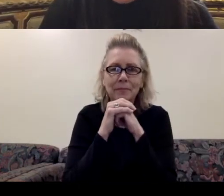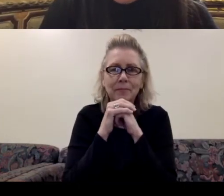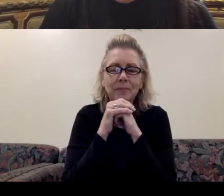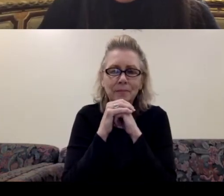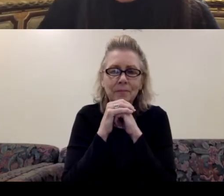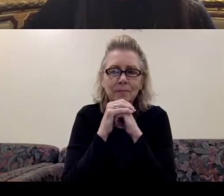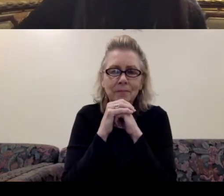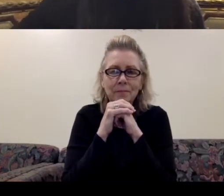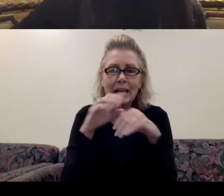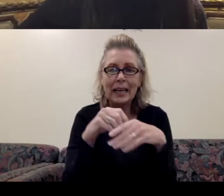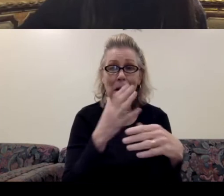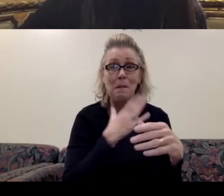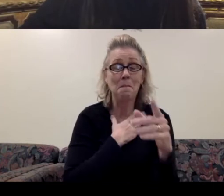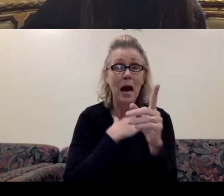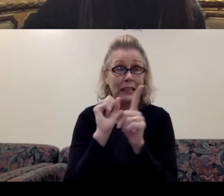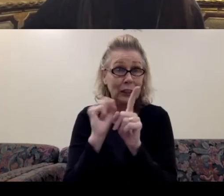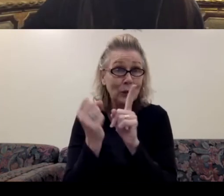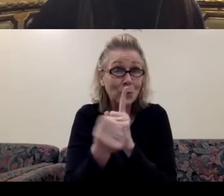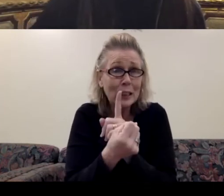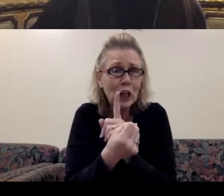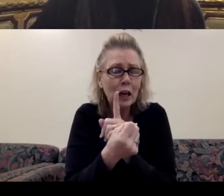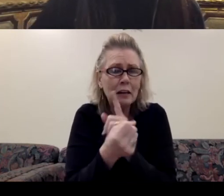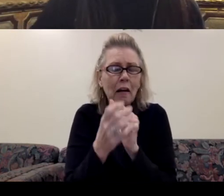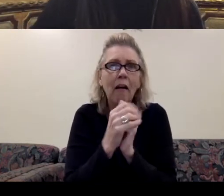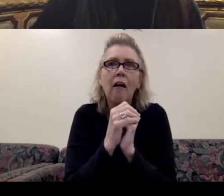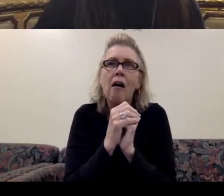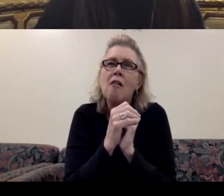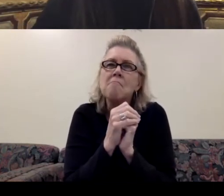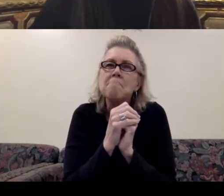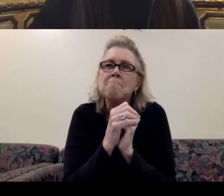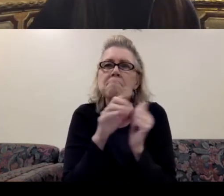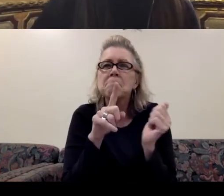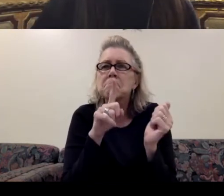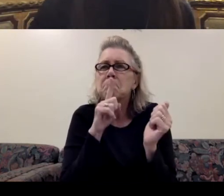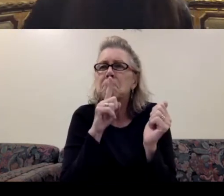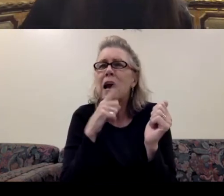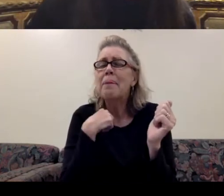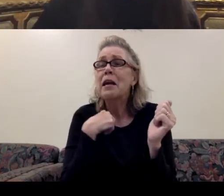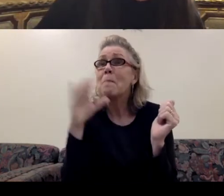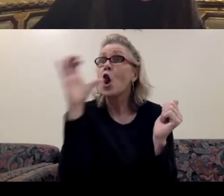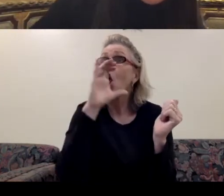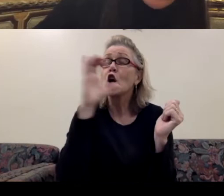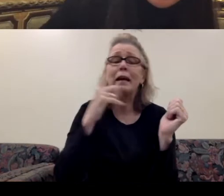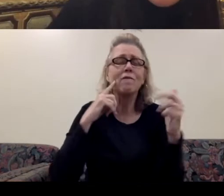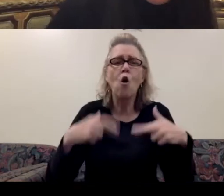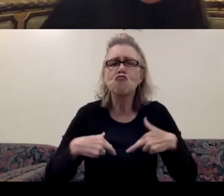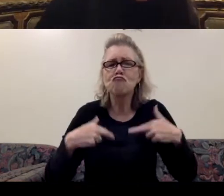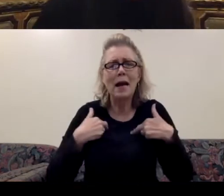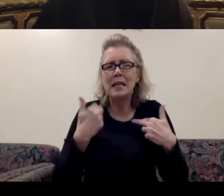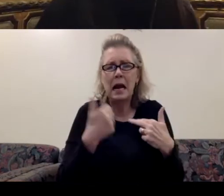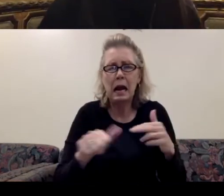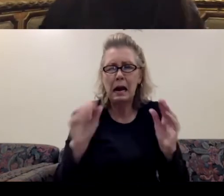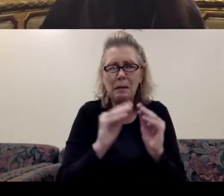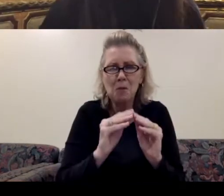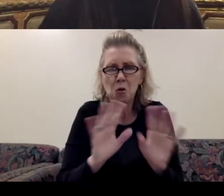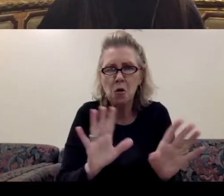In my case, it's not that I'm looking for residencies anymore. At the beginning of